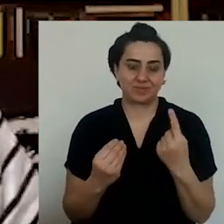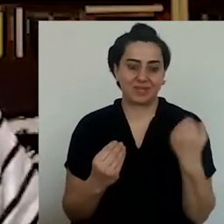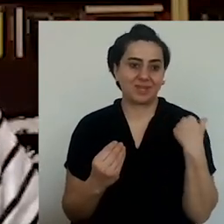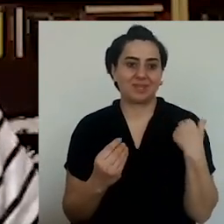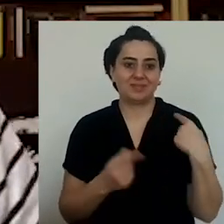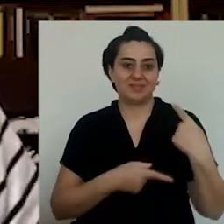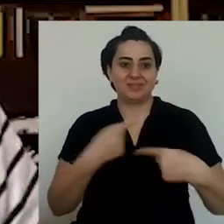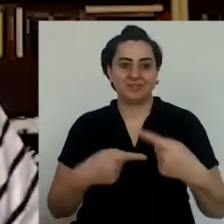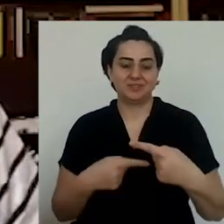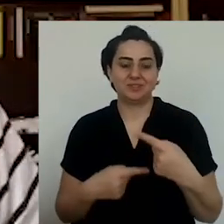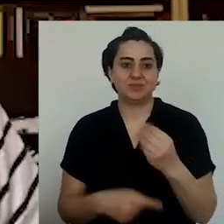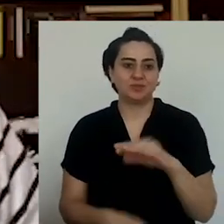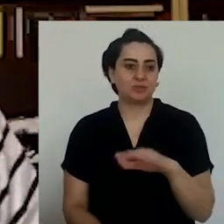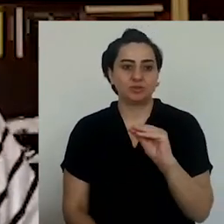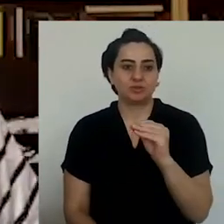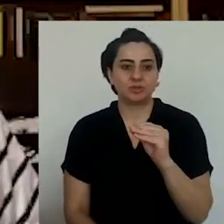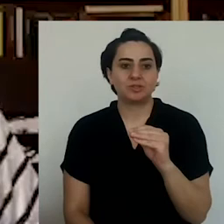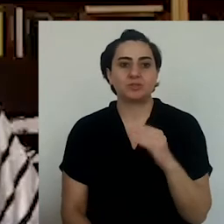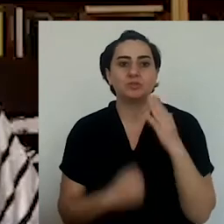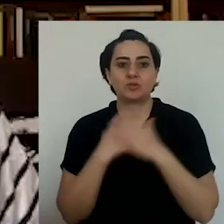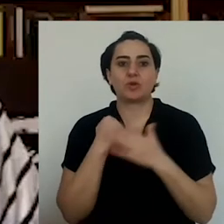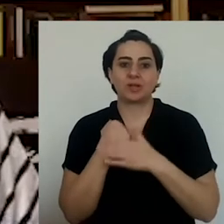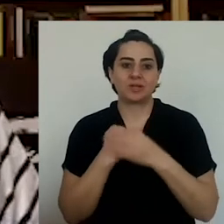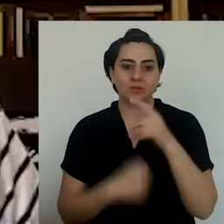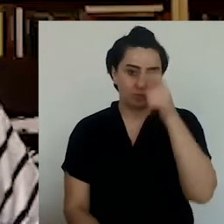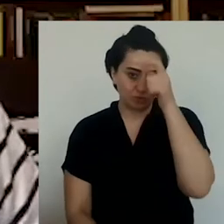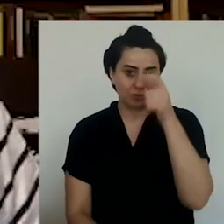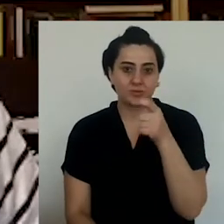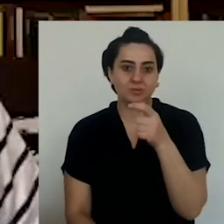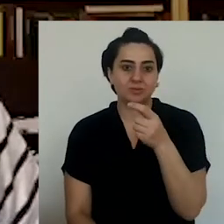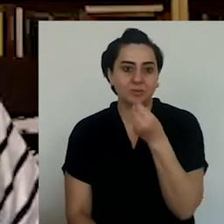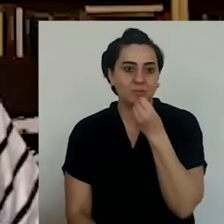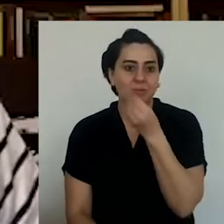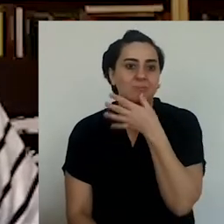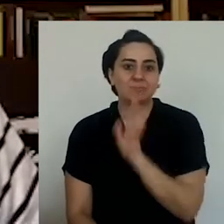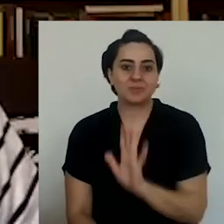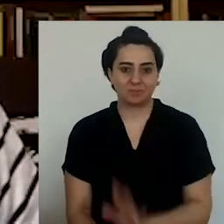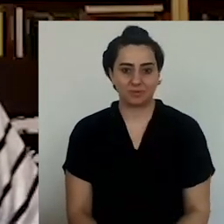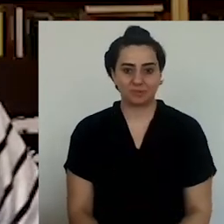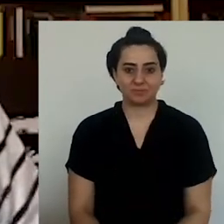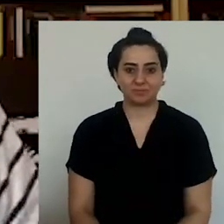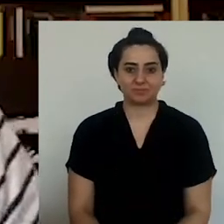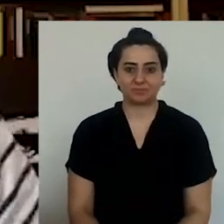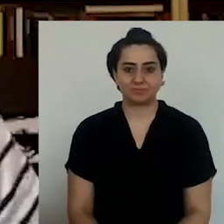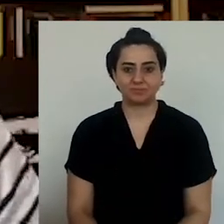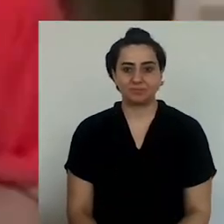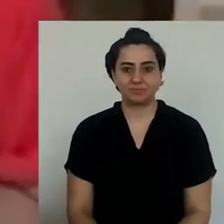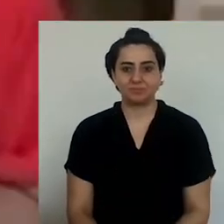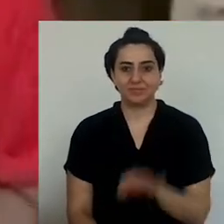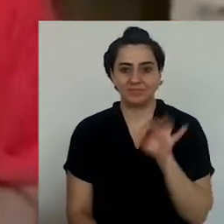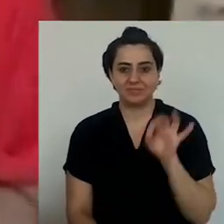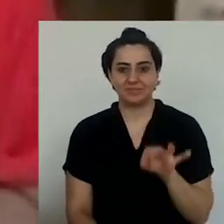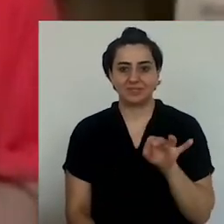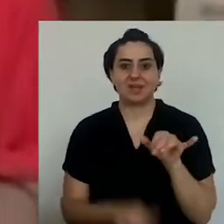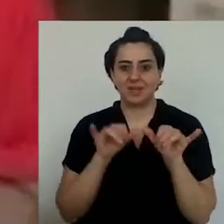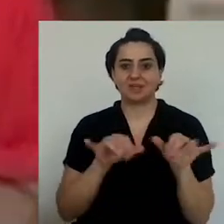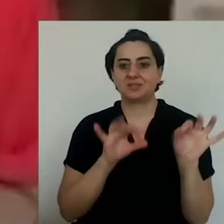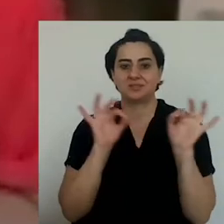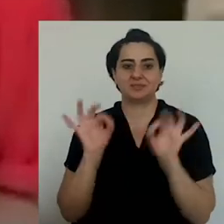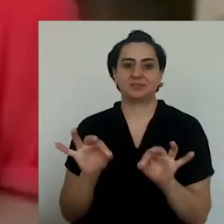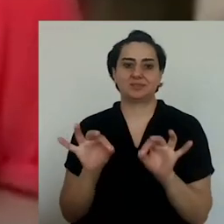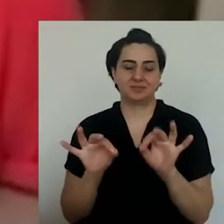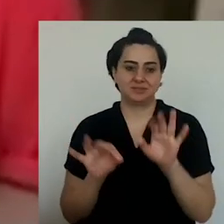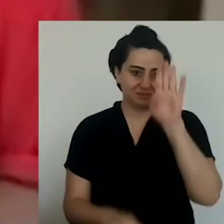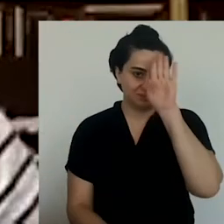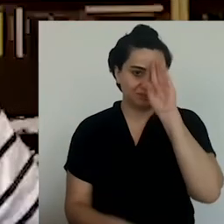from Berlin, for example, you can't do that to Istanbul either. If you ask a young child